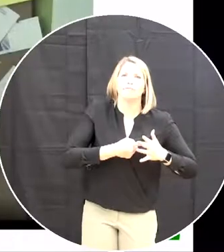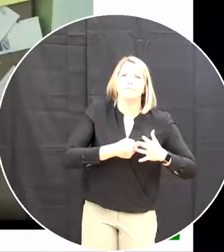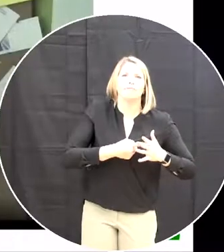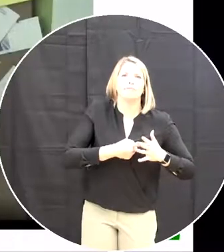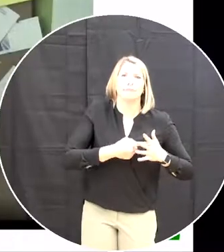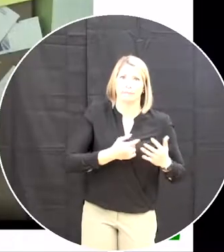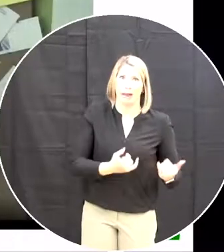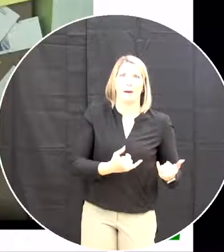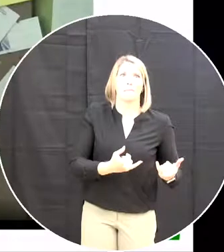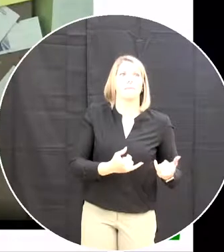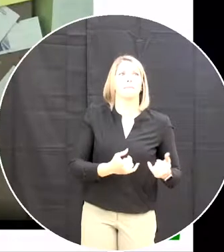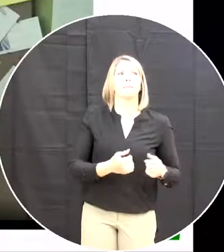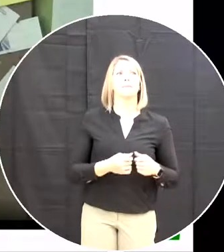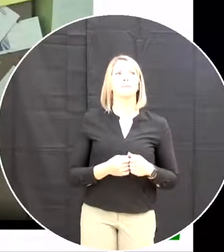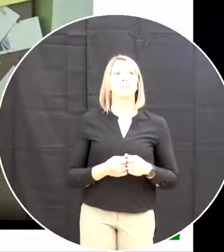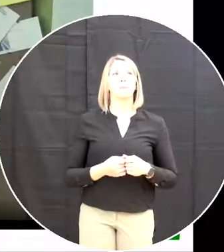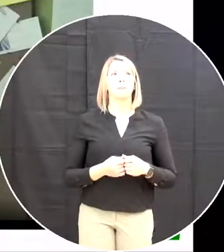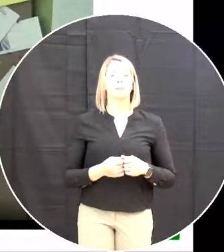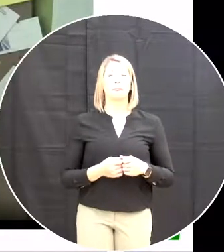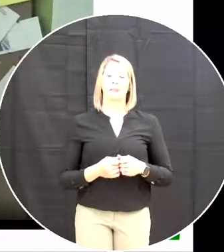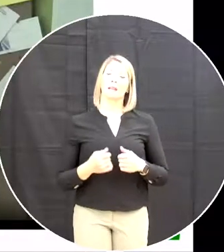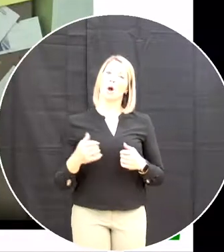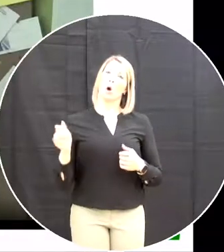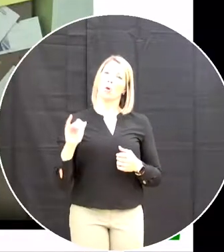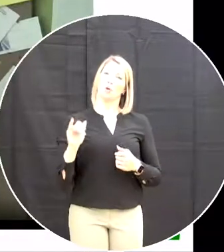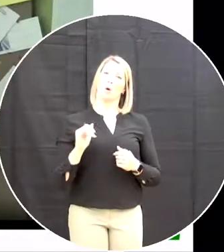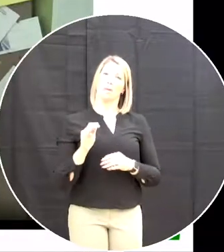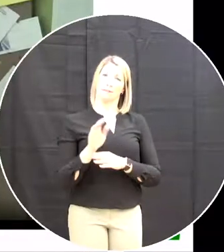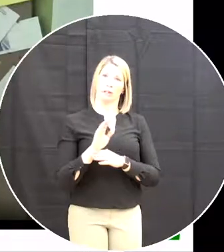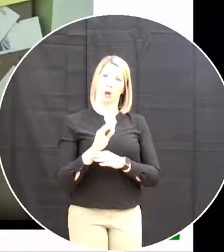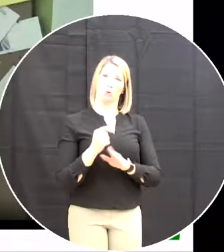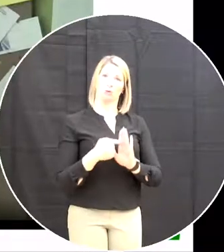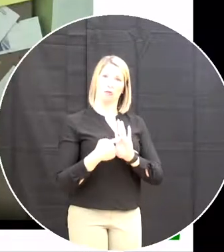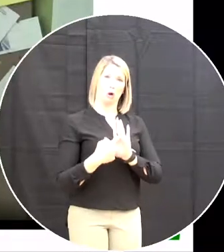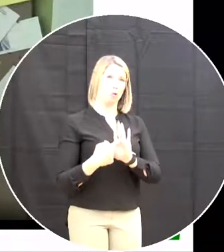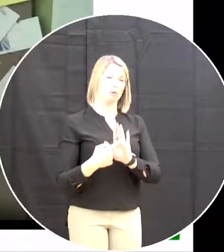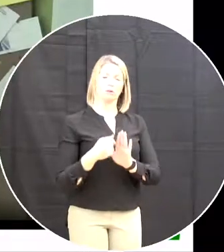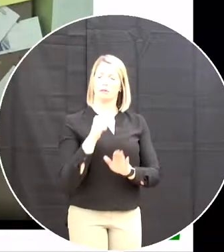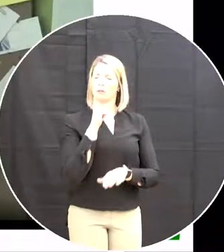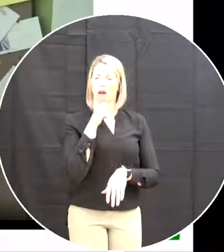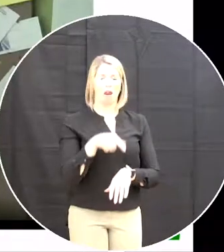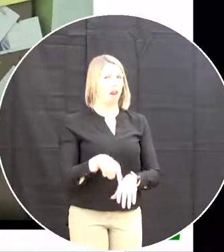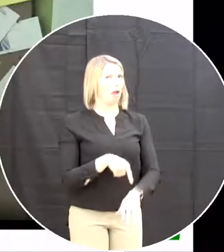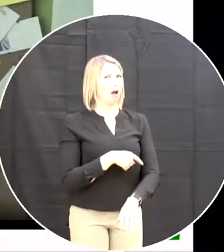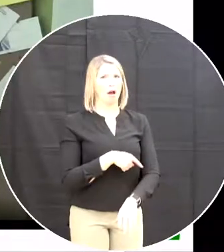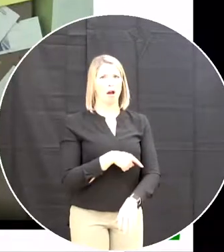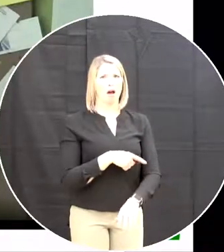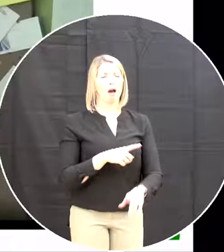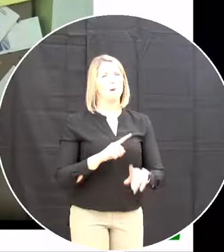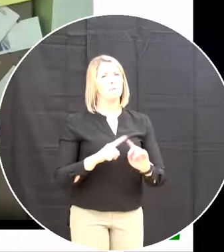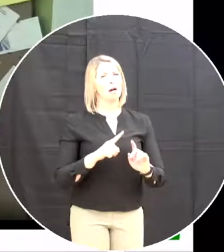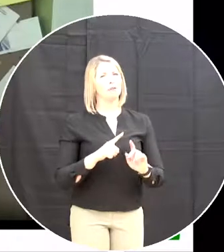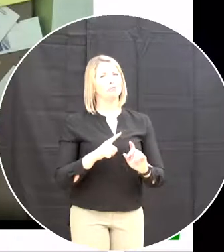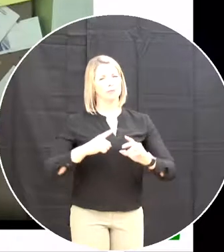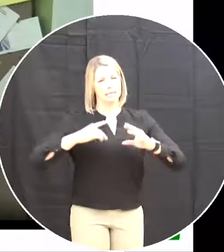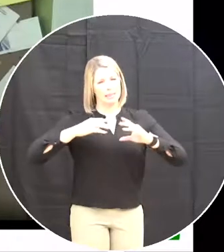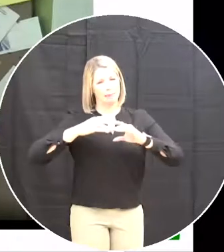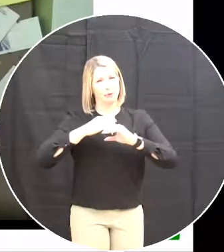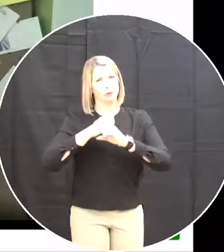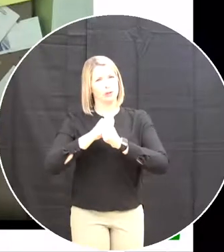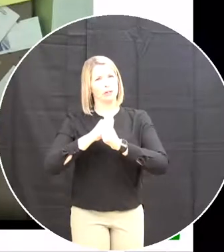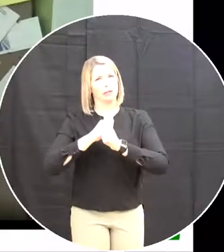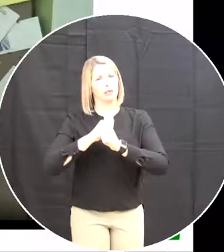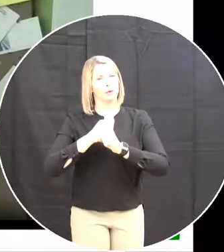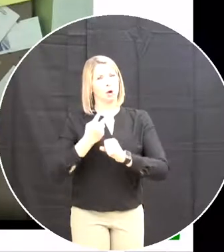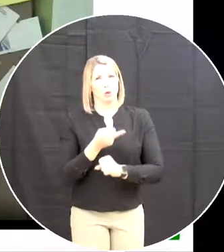This video I'm about to show Again, it's not a long video And it's really centered around Two schools and some